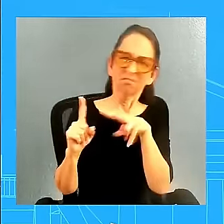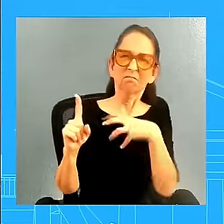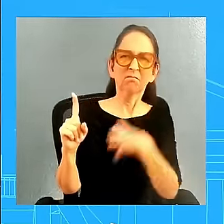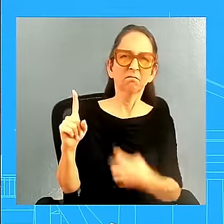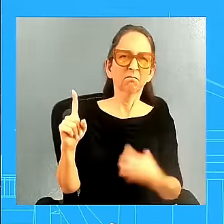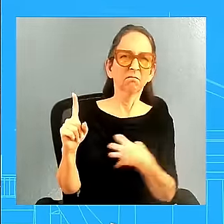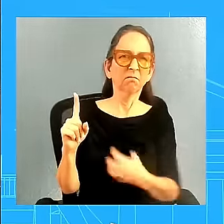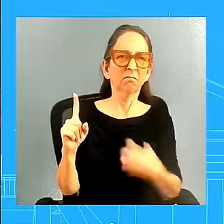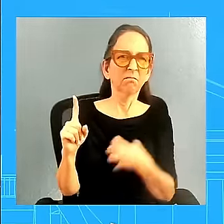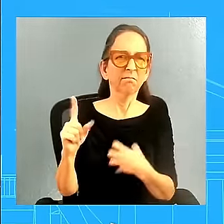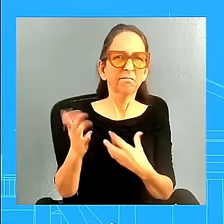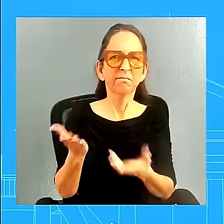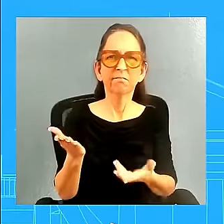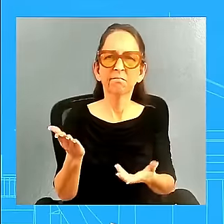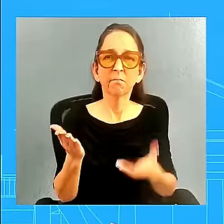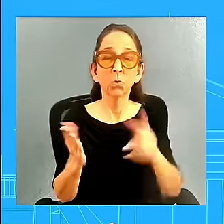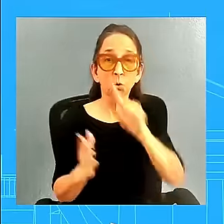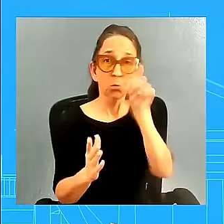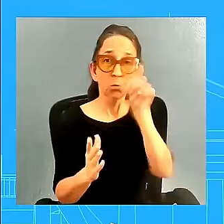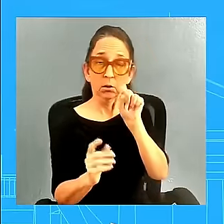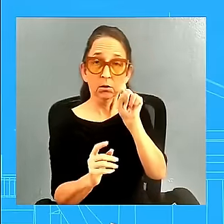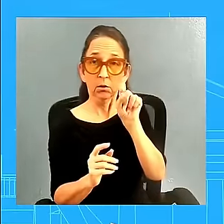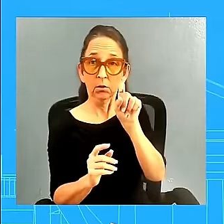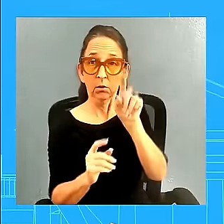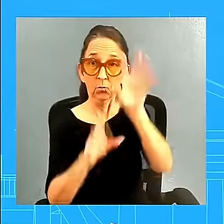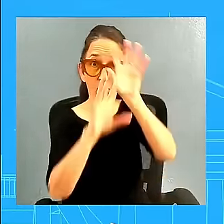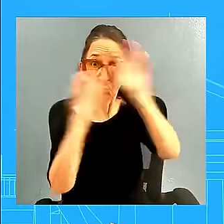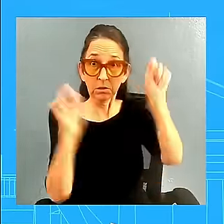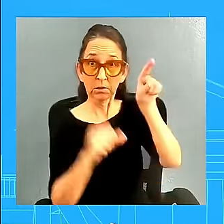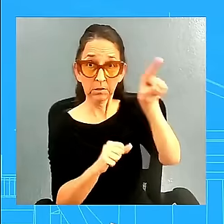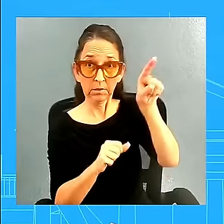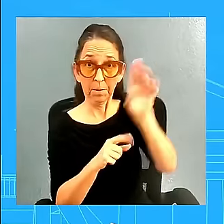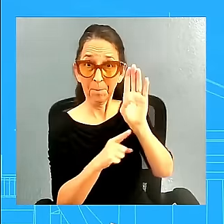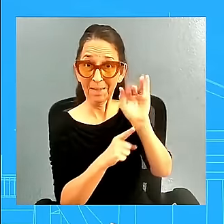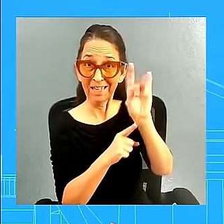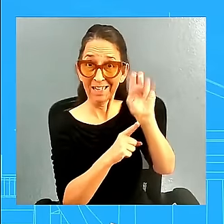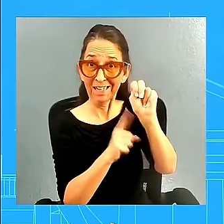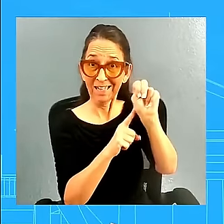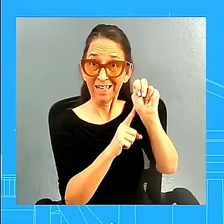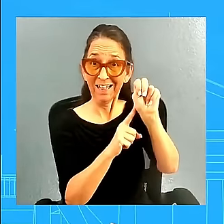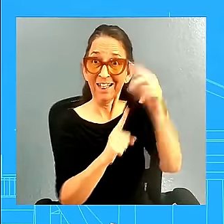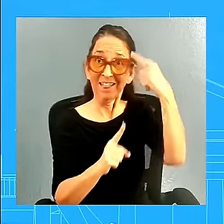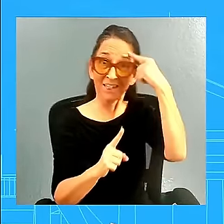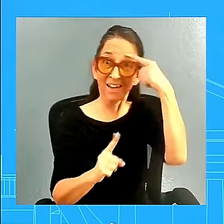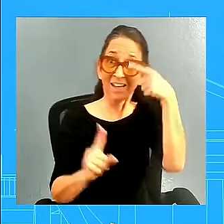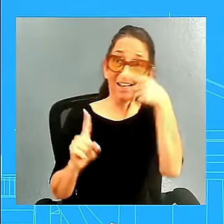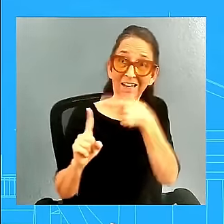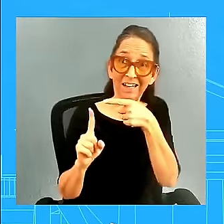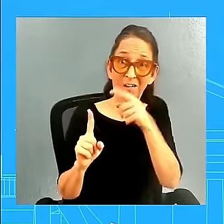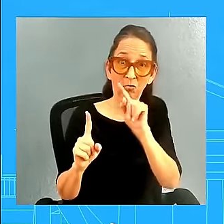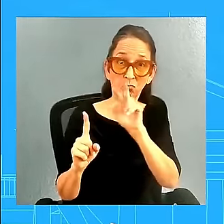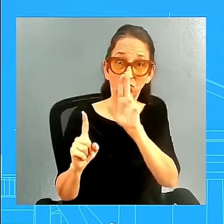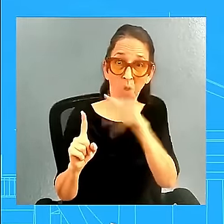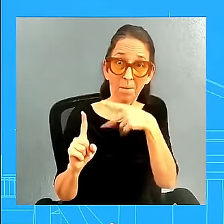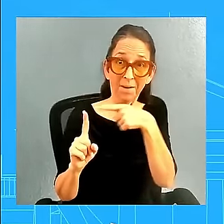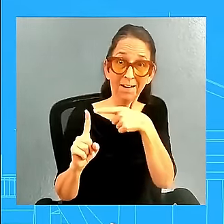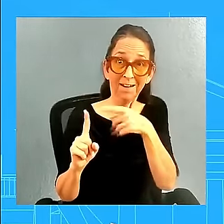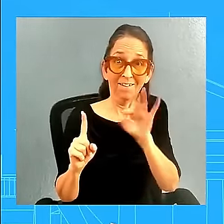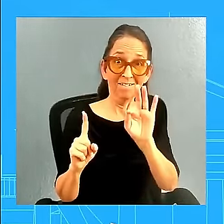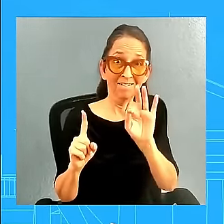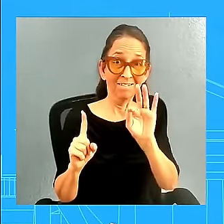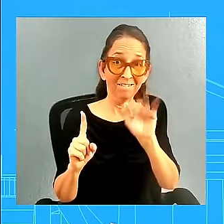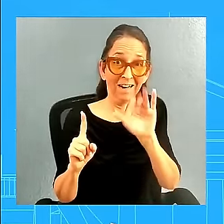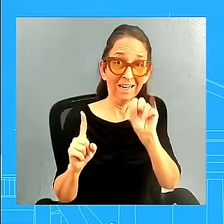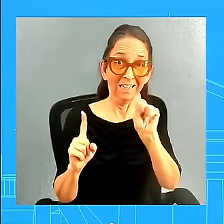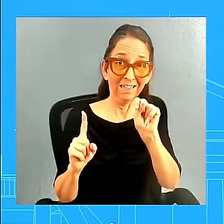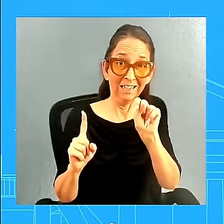Donald Trump is a fascist. I mean, yes. We have said, he said himself. The former President has said he is going to be a dictator